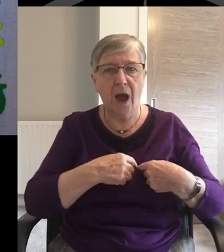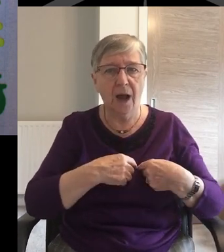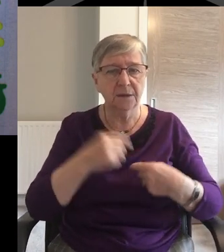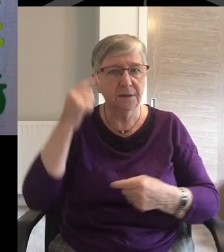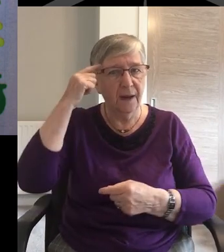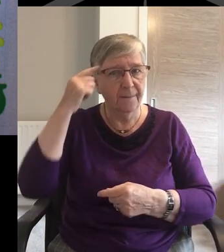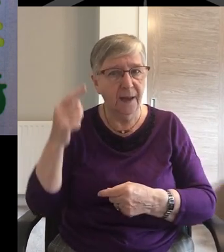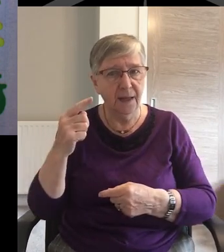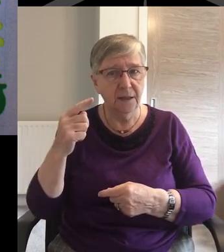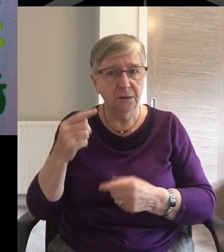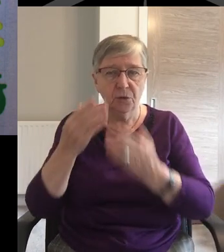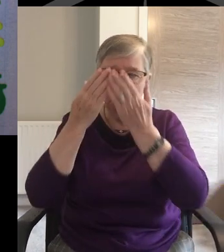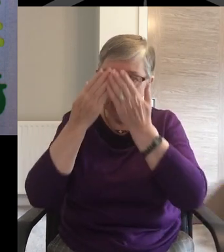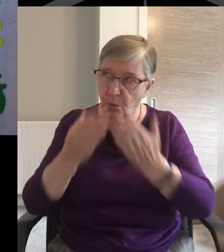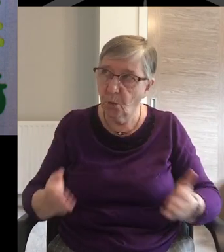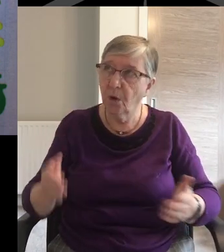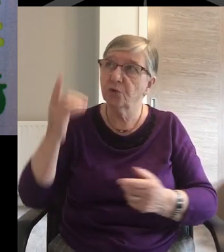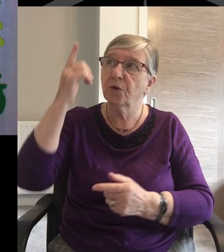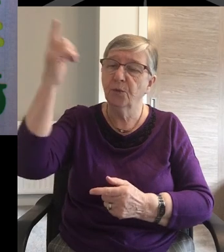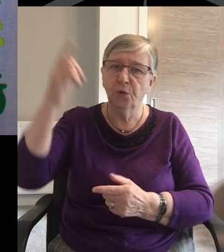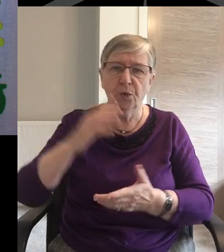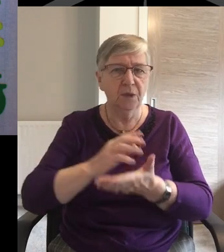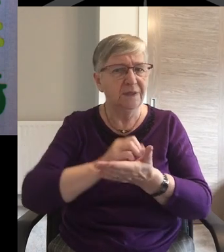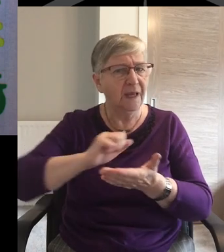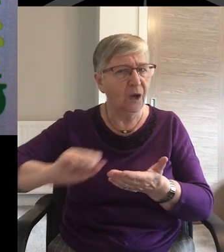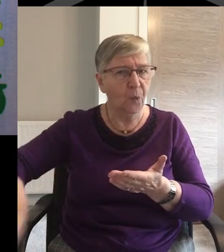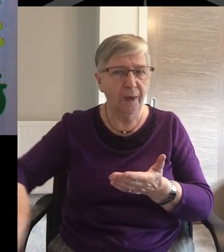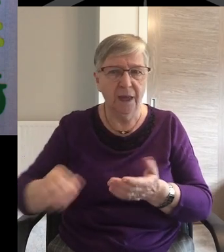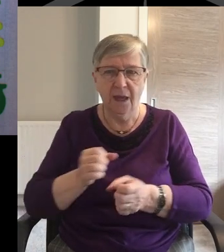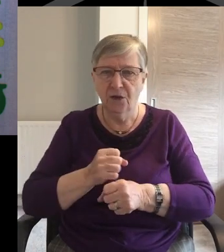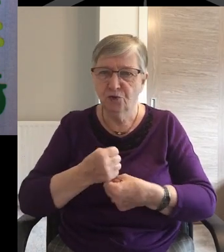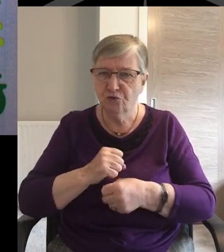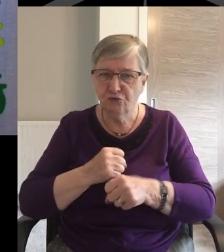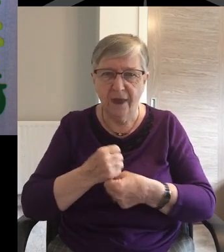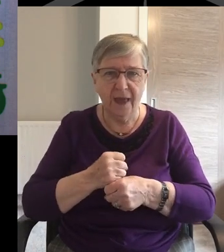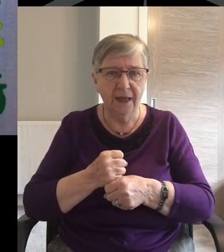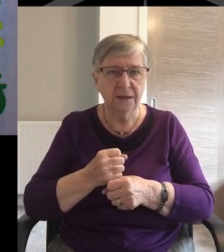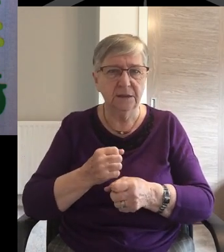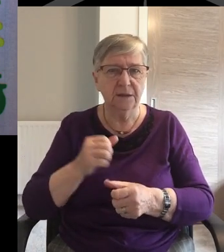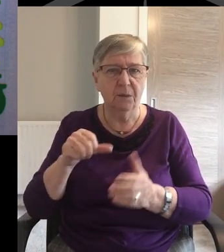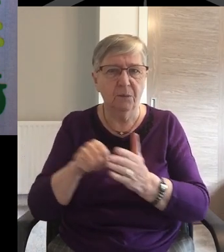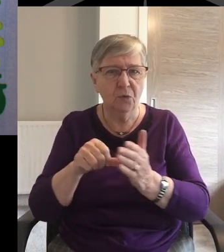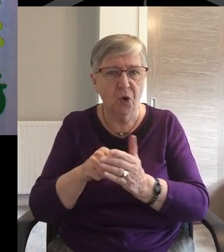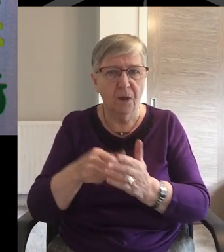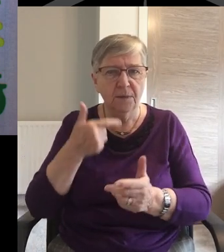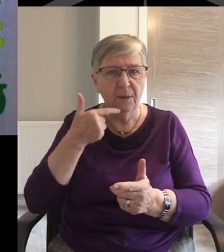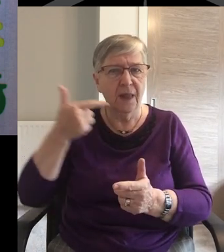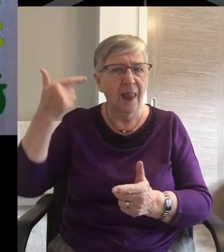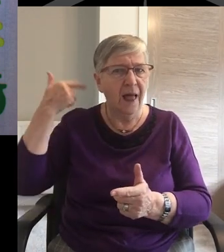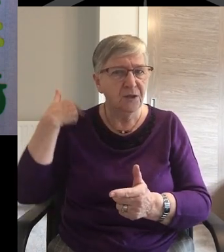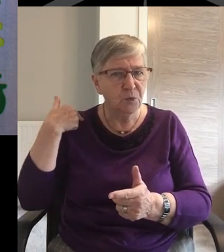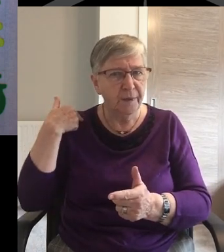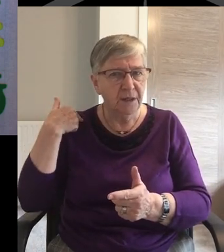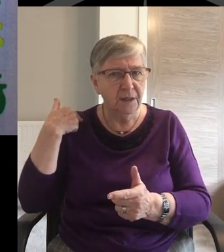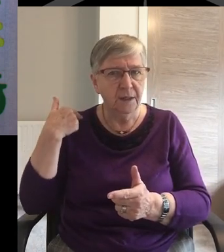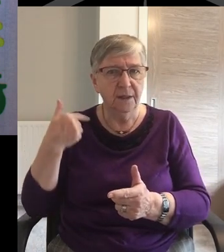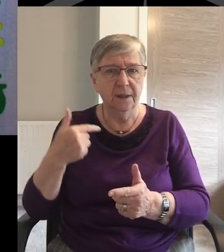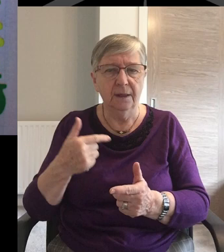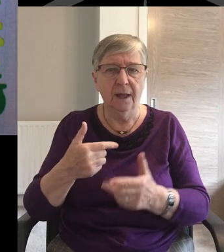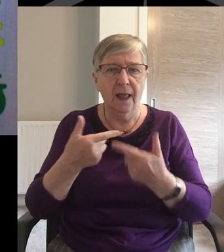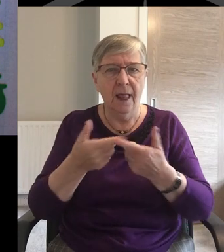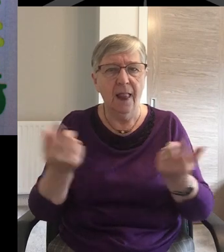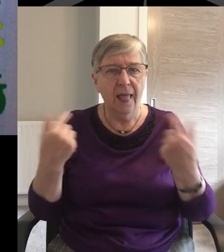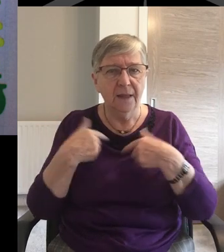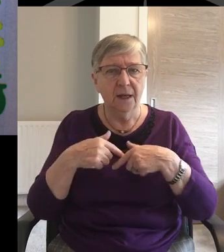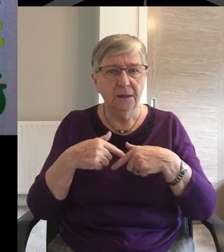you. Take from us the stress and strain of the past week, of our cares and troubles, and let